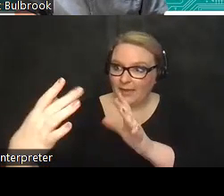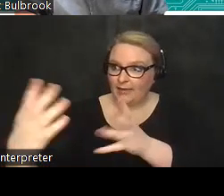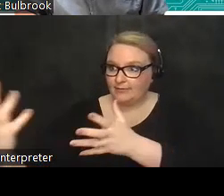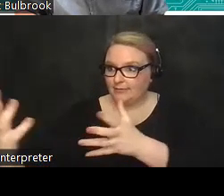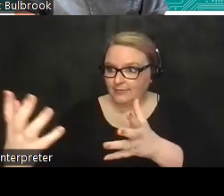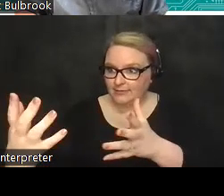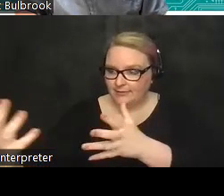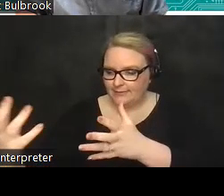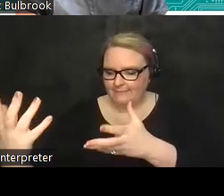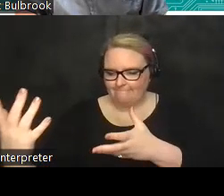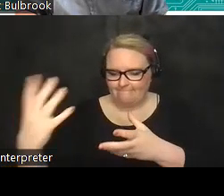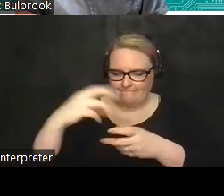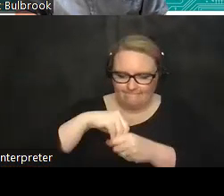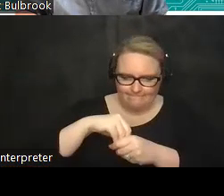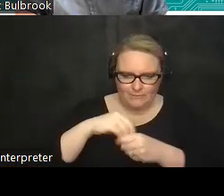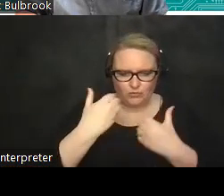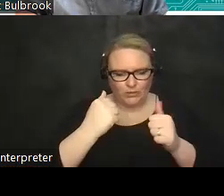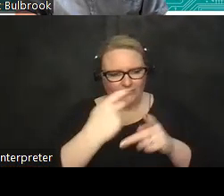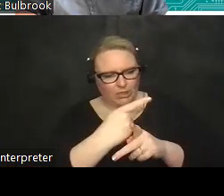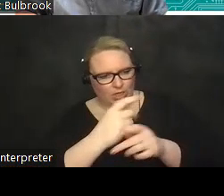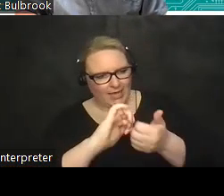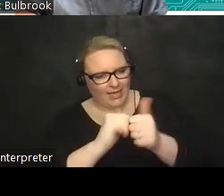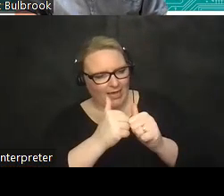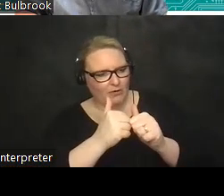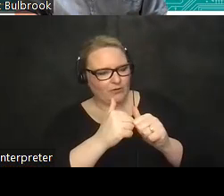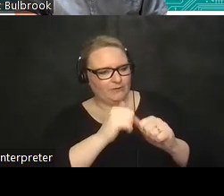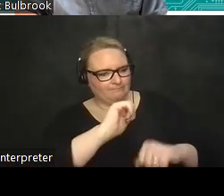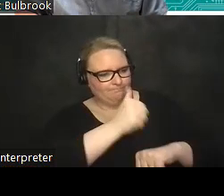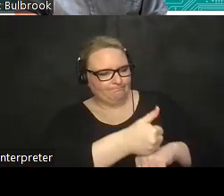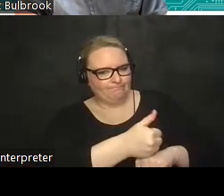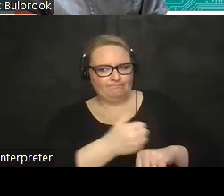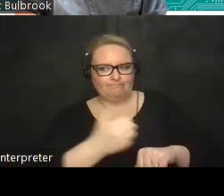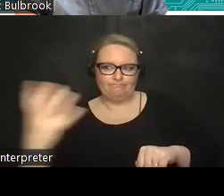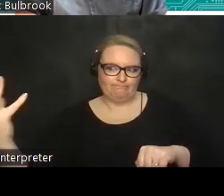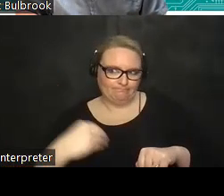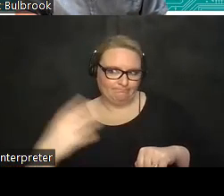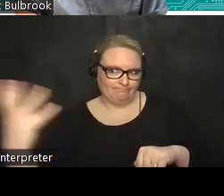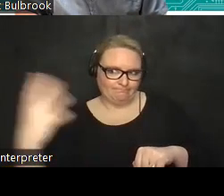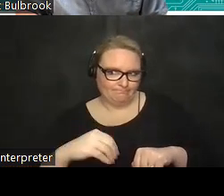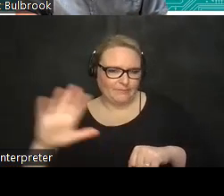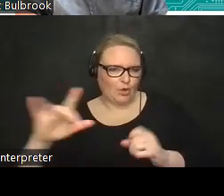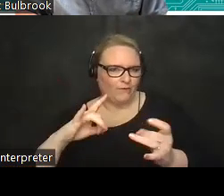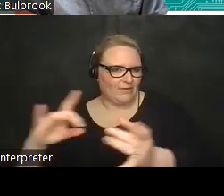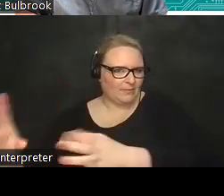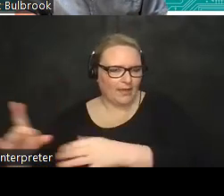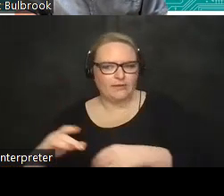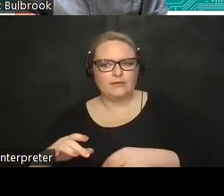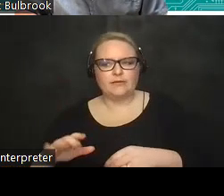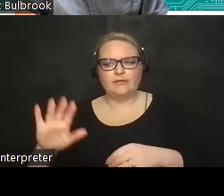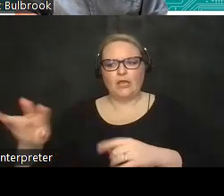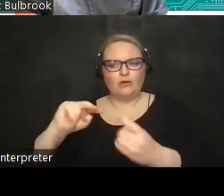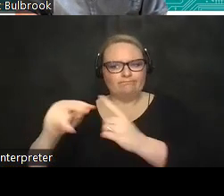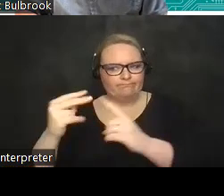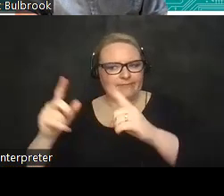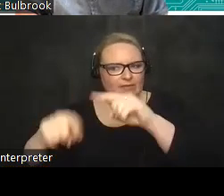finding uh unique ways to to involve the clients uh who had very very different uh thoughts